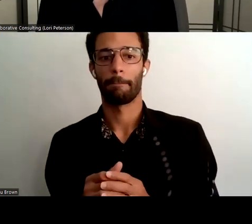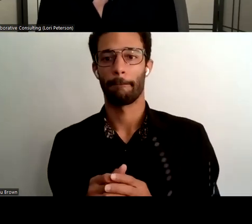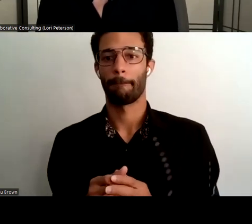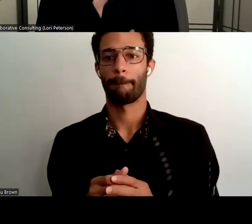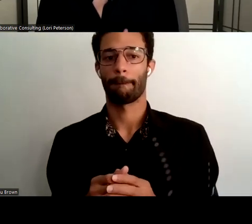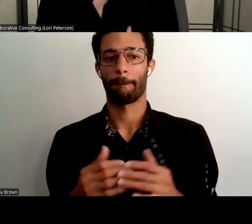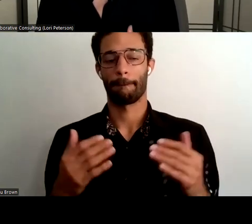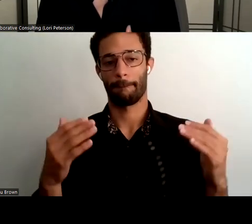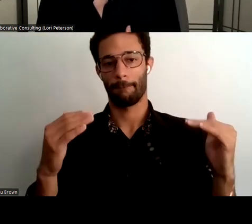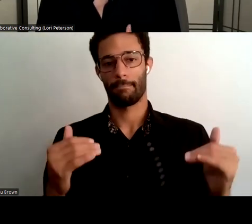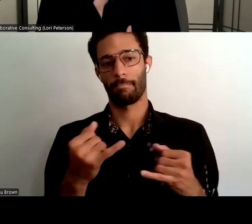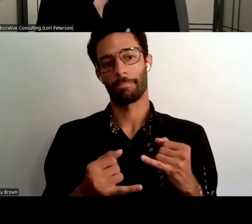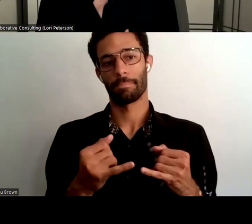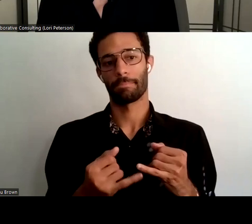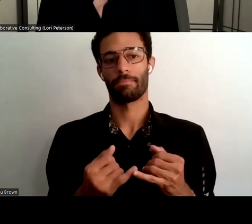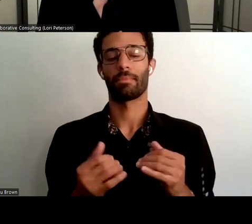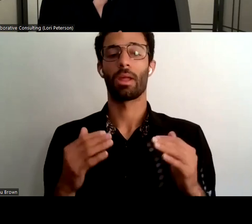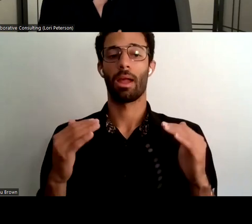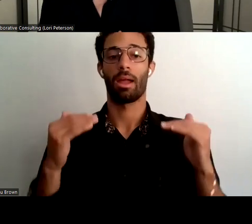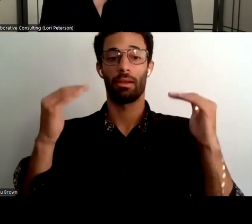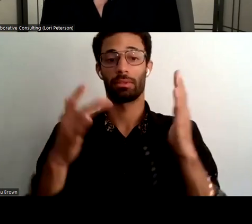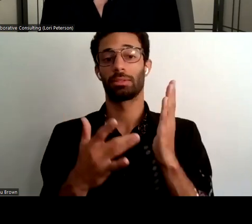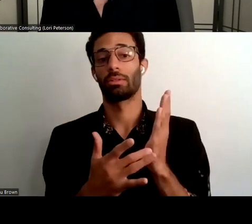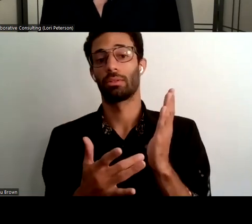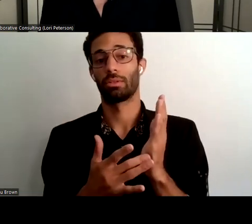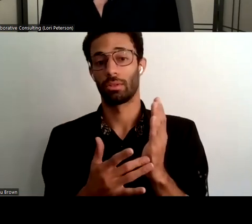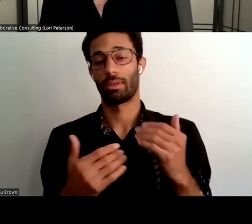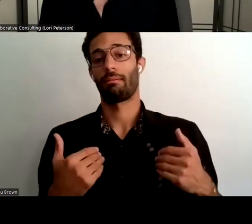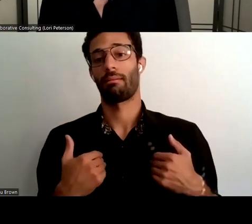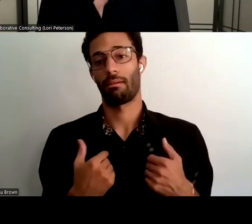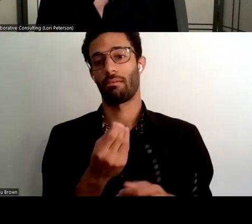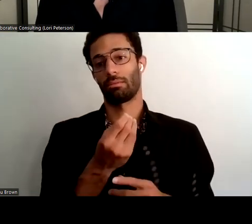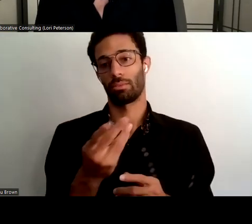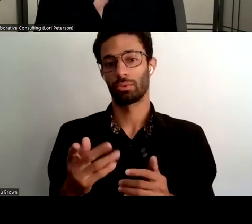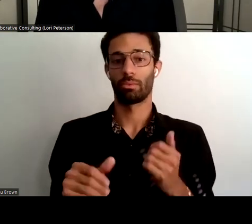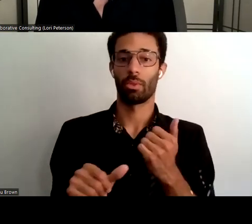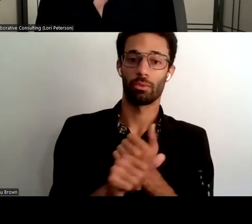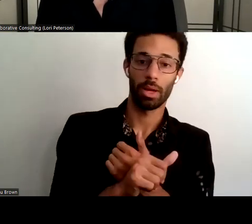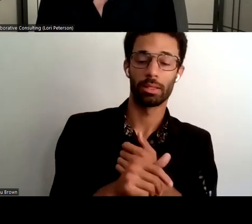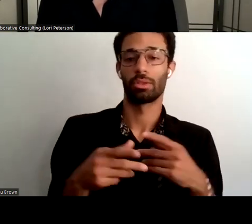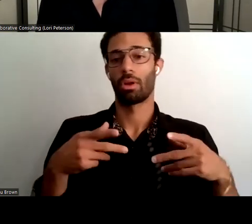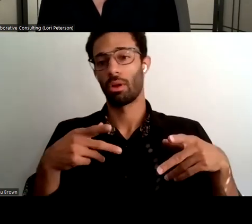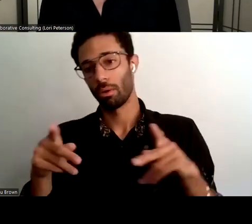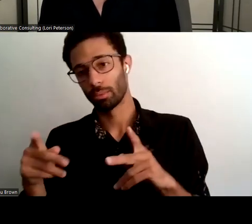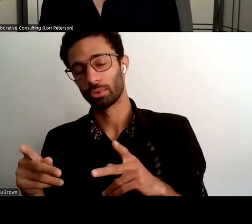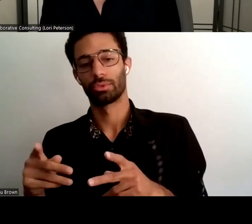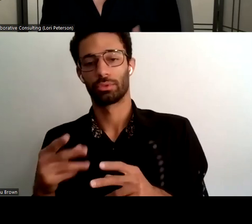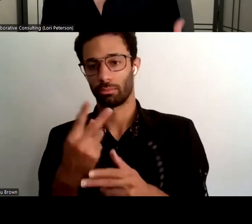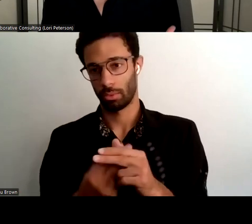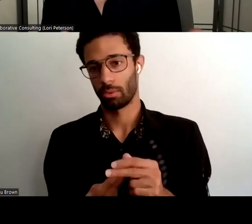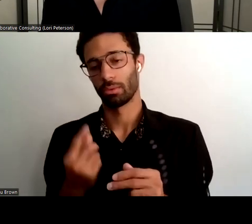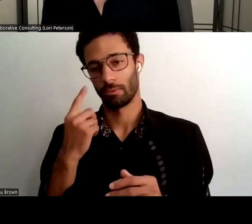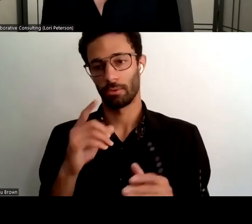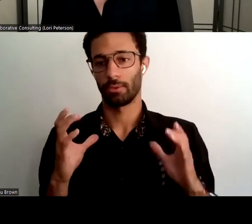finally advanced technologies offer a multitude of threats and opportunities for consumers and